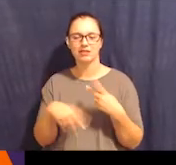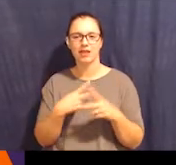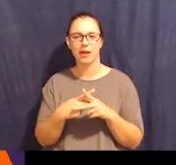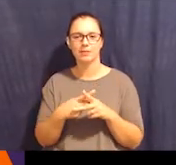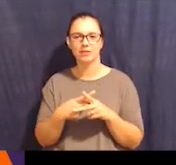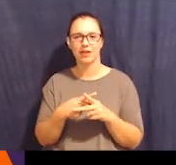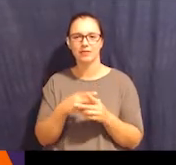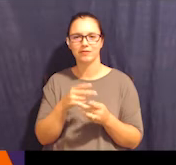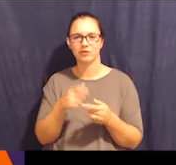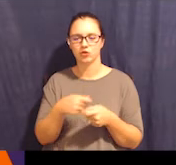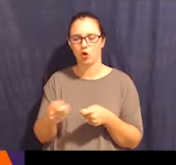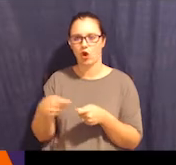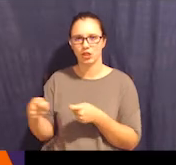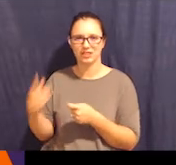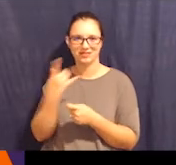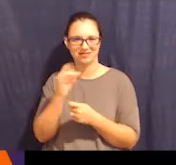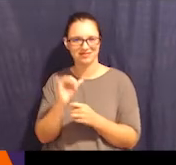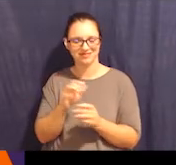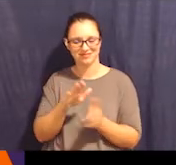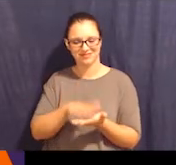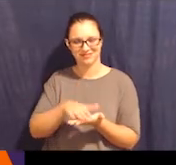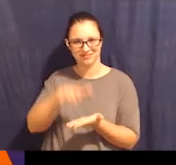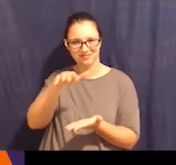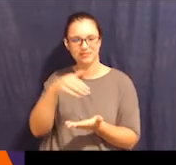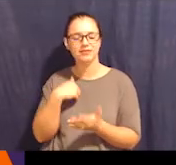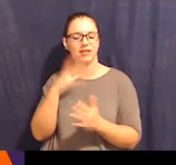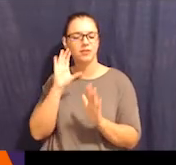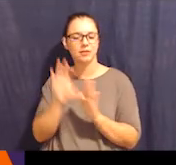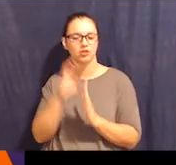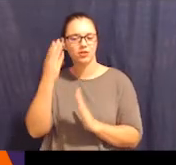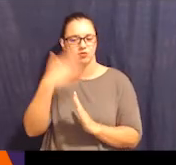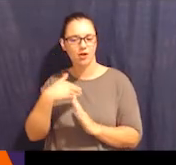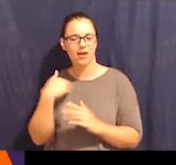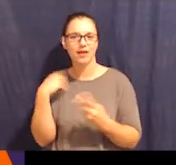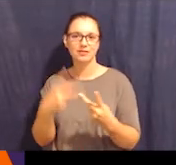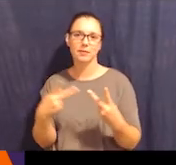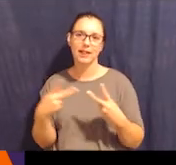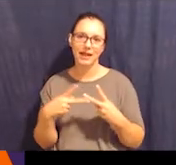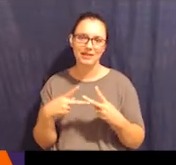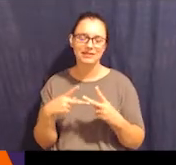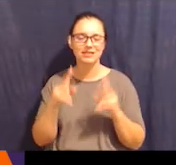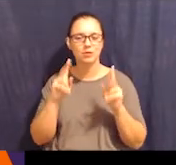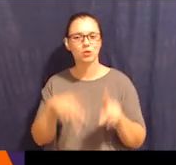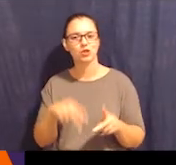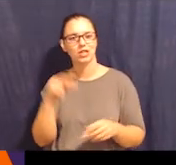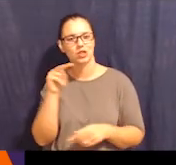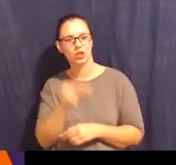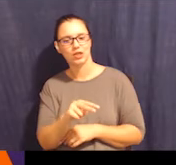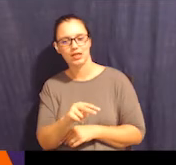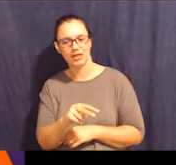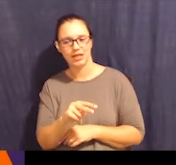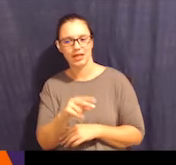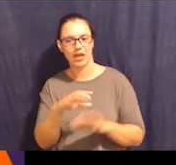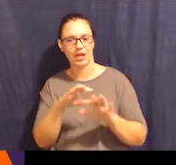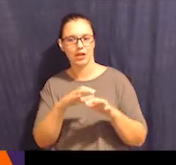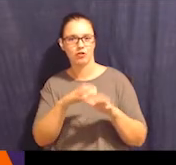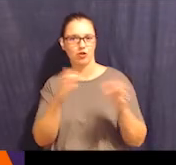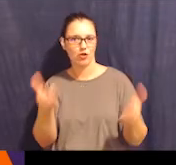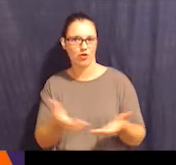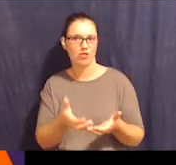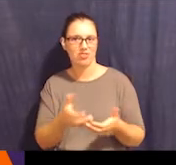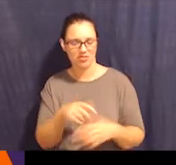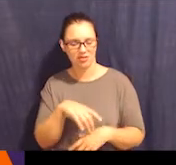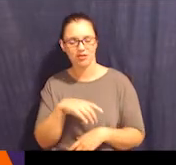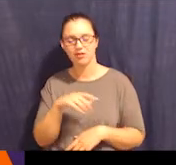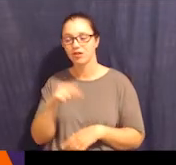places. And it has a person looking at earth. And then one that says toys. And it has a little box of toys. So